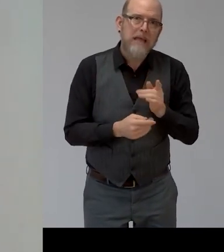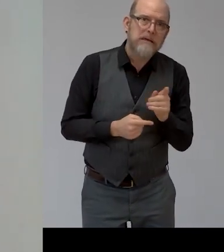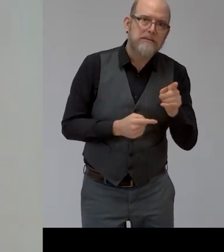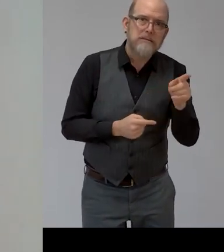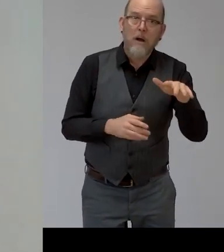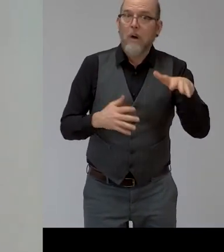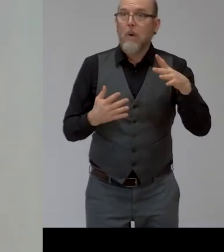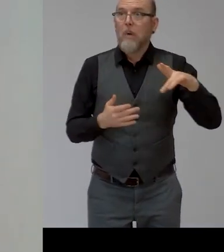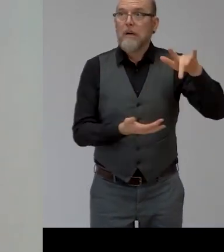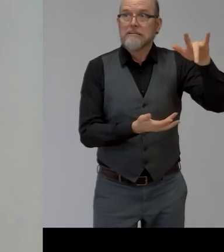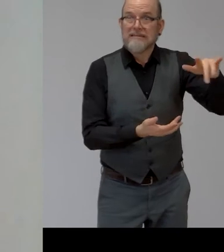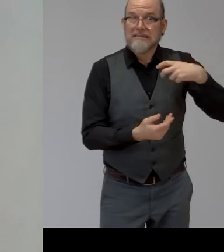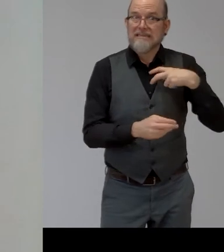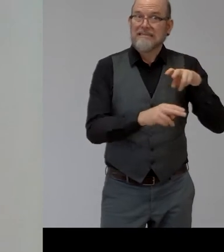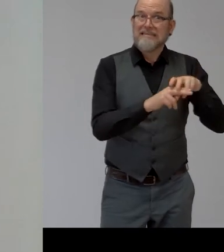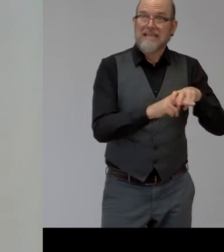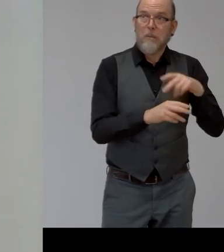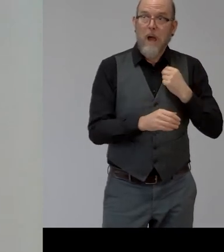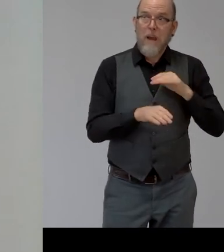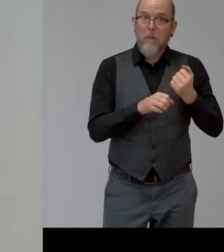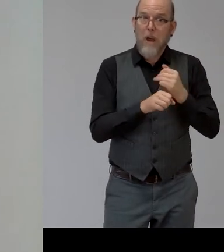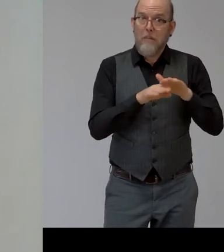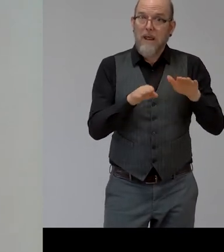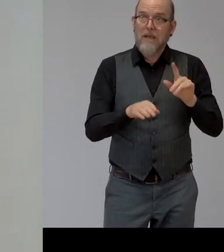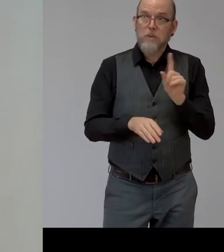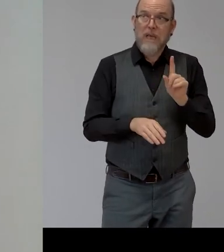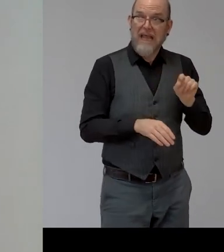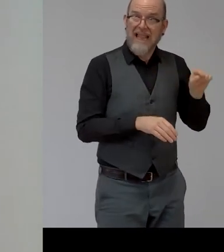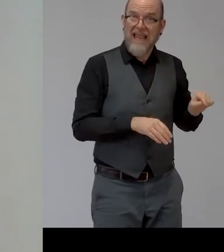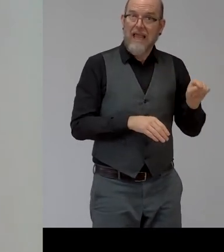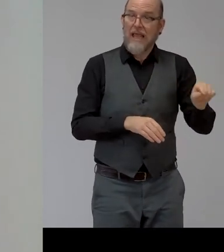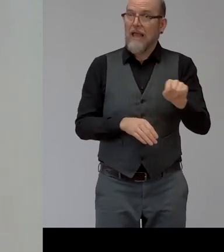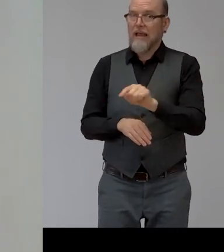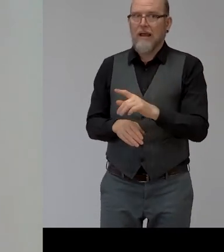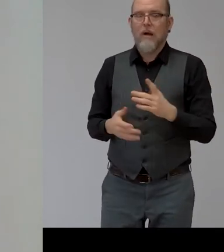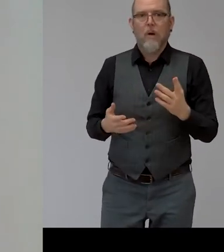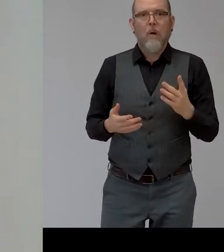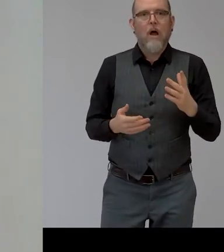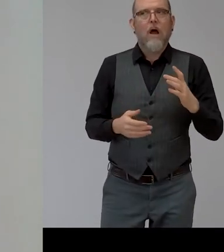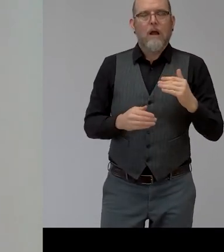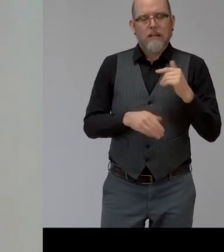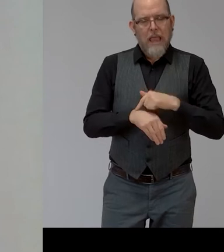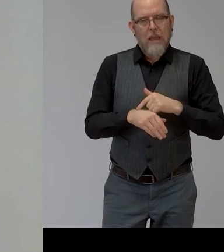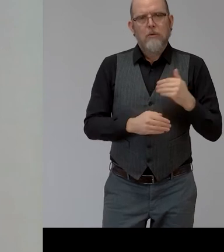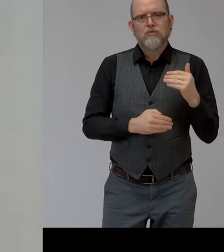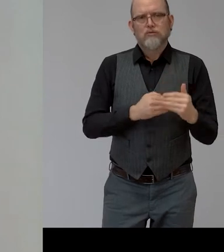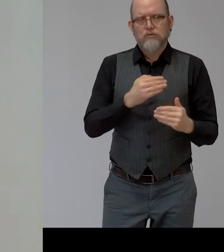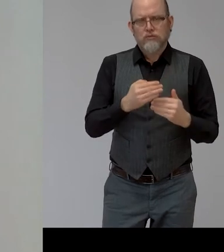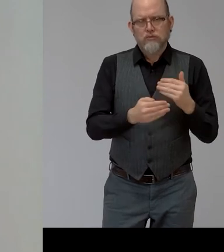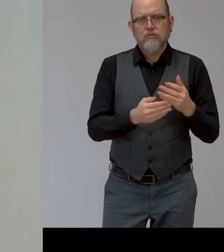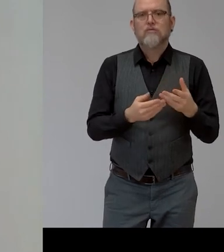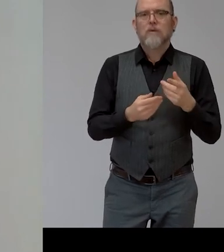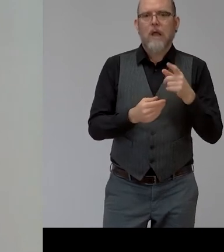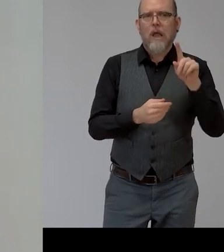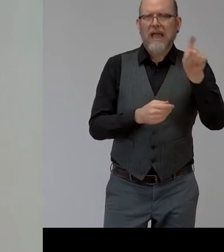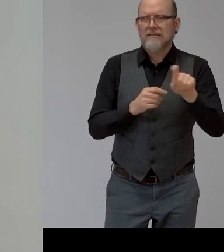where my station would be but with time and with persistent asking for help and explaining